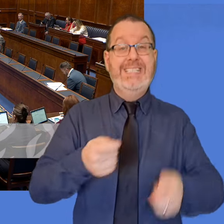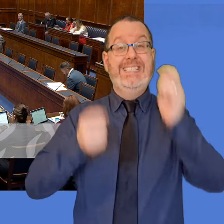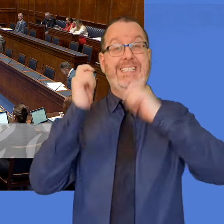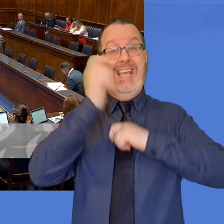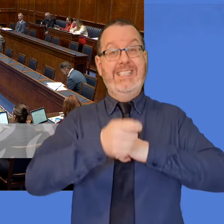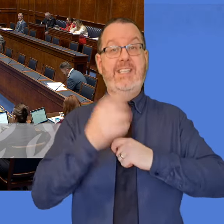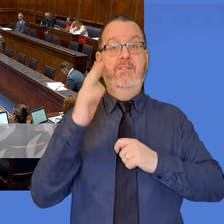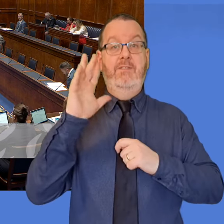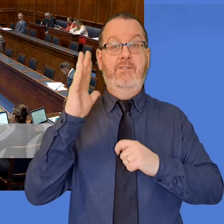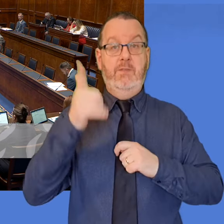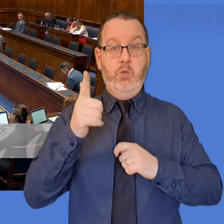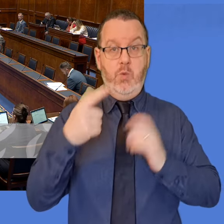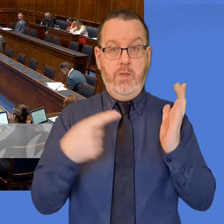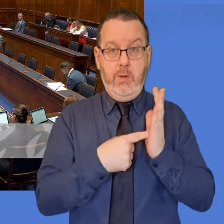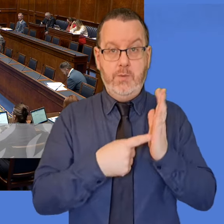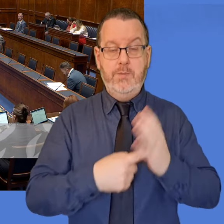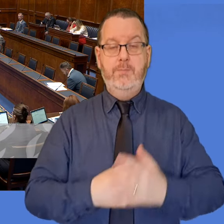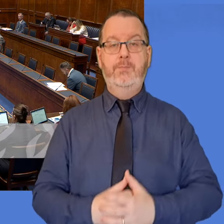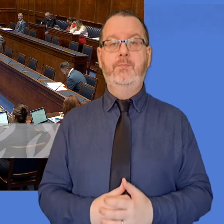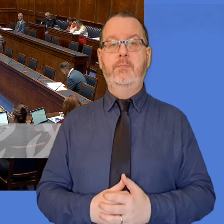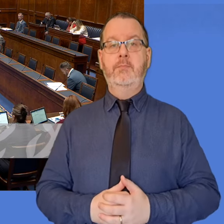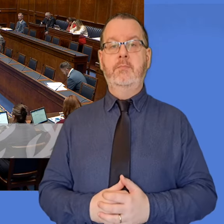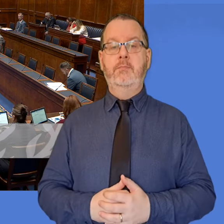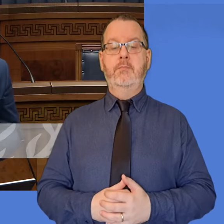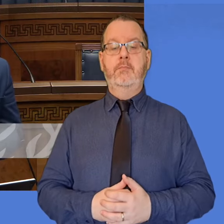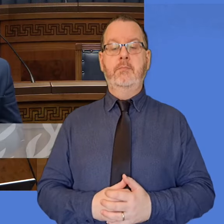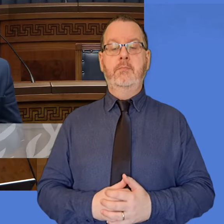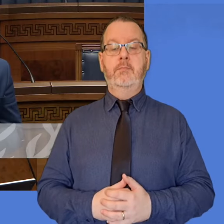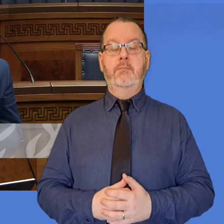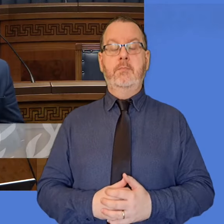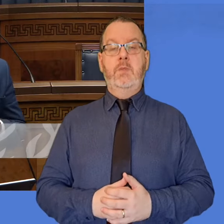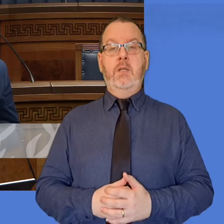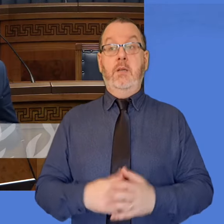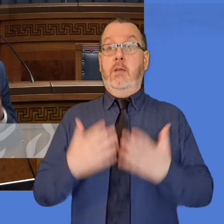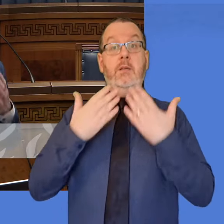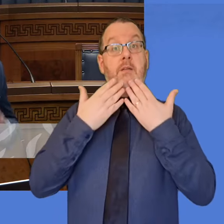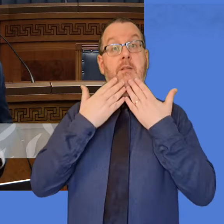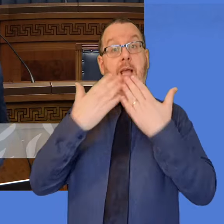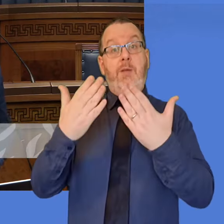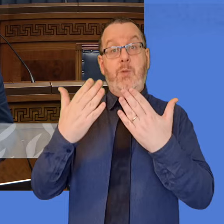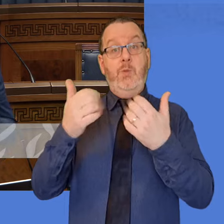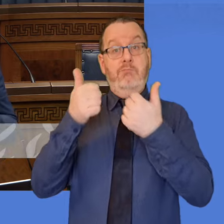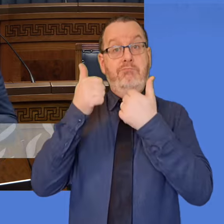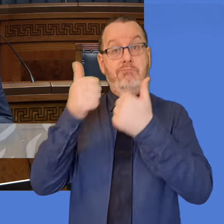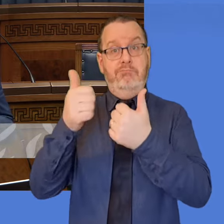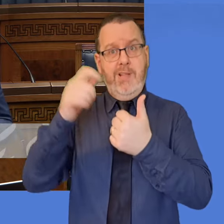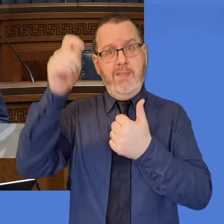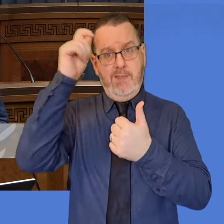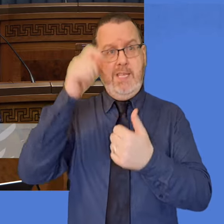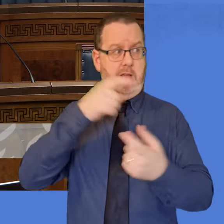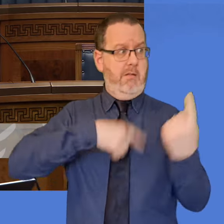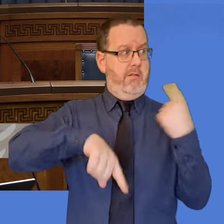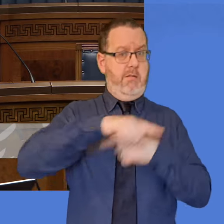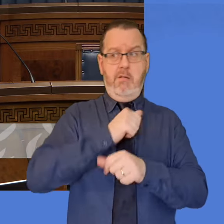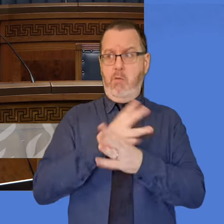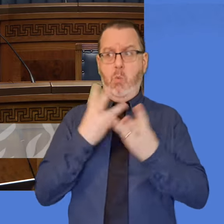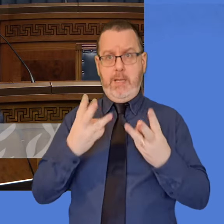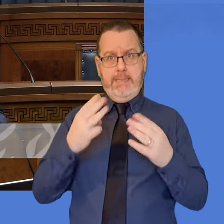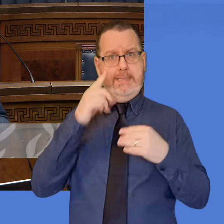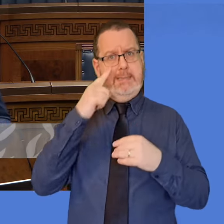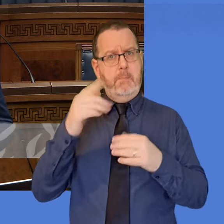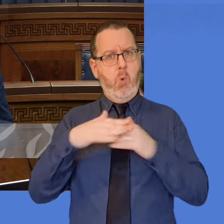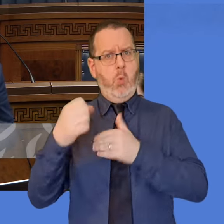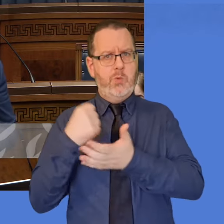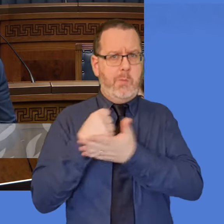and thank you to the Minister. I think we all want to see the support for our grassroots clubs and that capital availability. I've previously raised with Sport NI